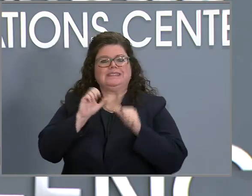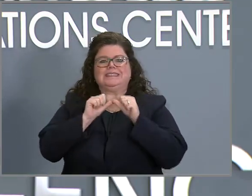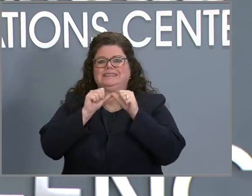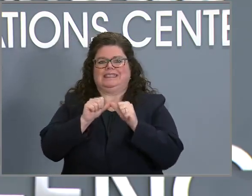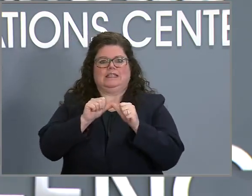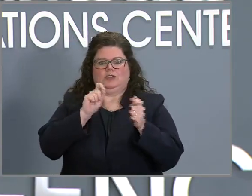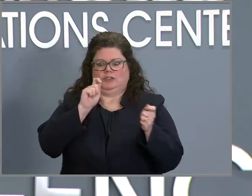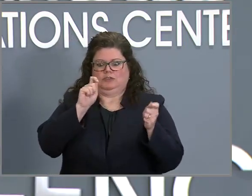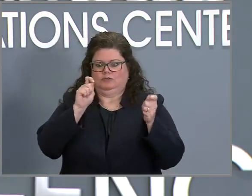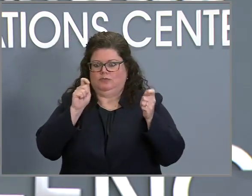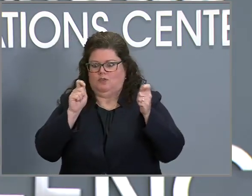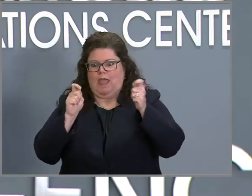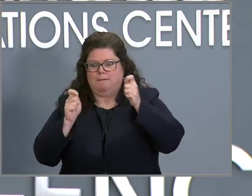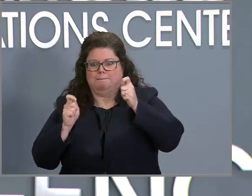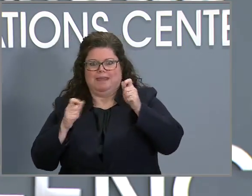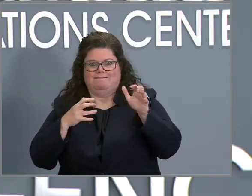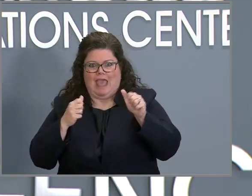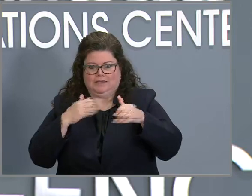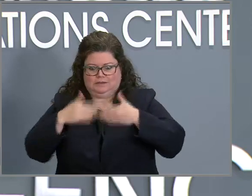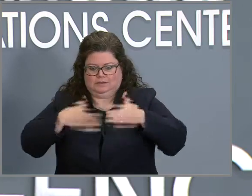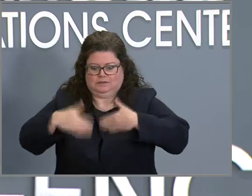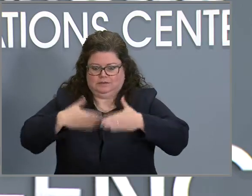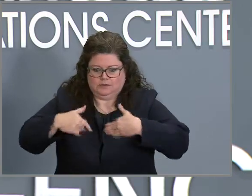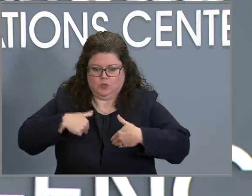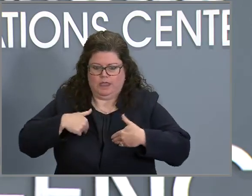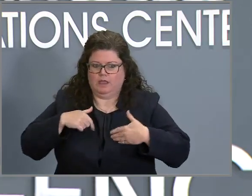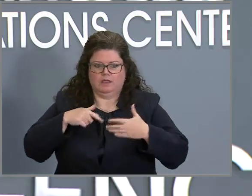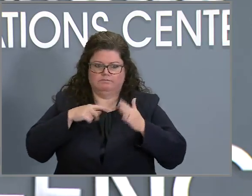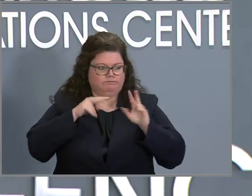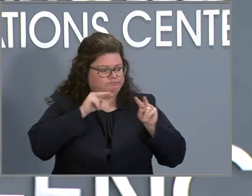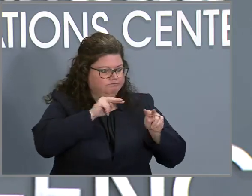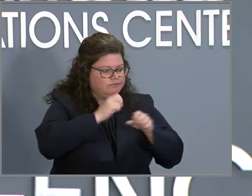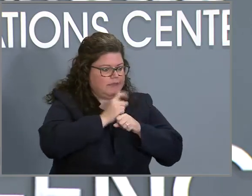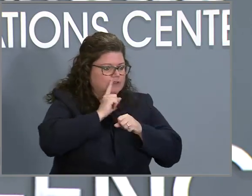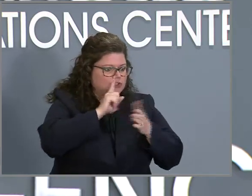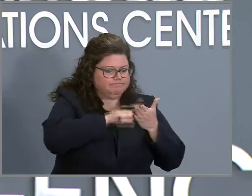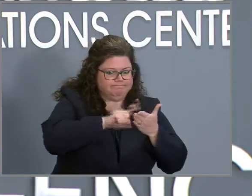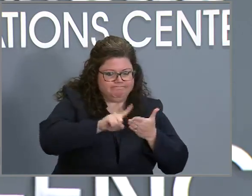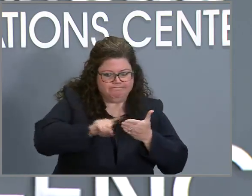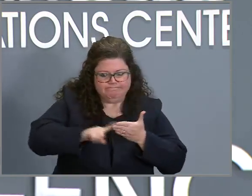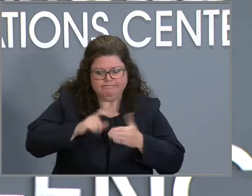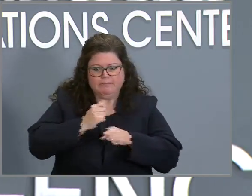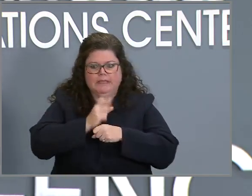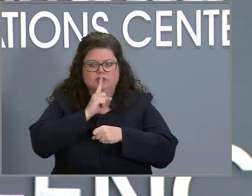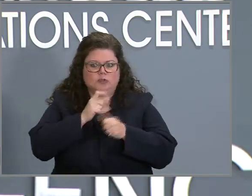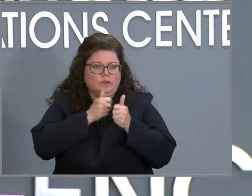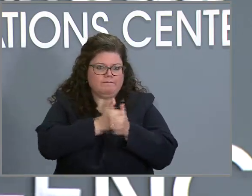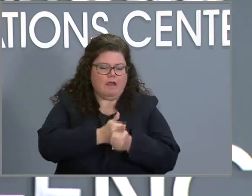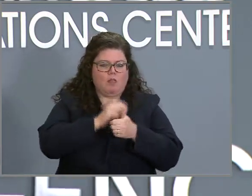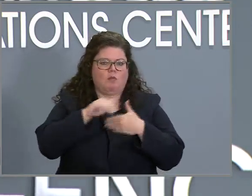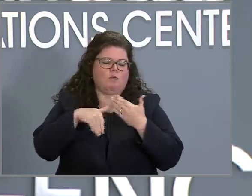evolve rapidly and we're having to stay on top of the science and data to make sure we're staying two steps ahead of it. But Dr. Consagra.